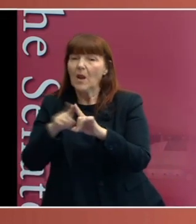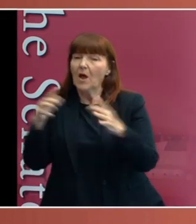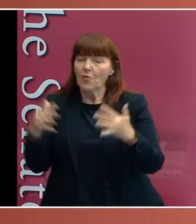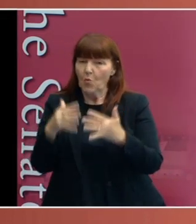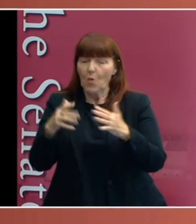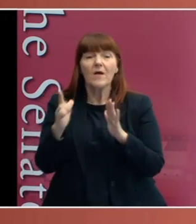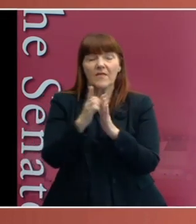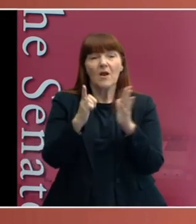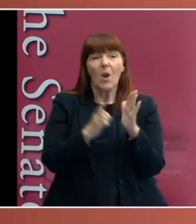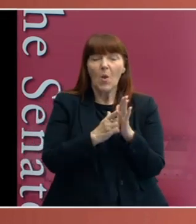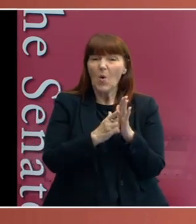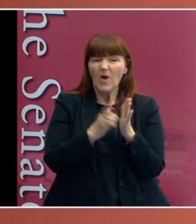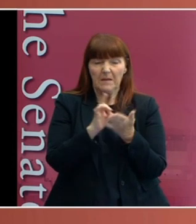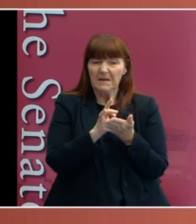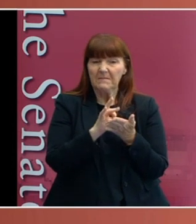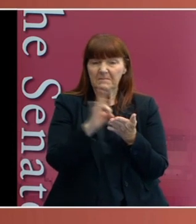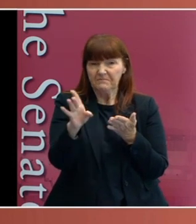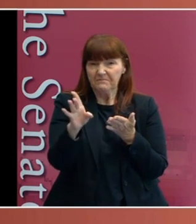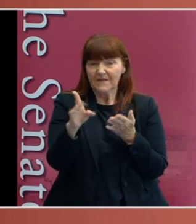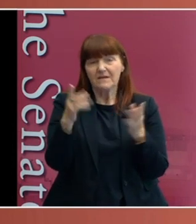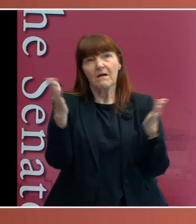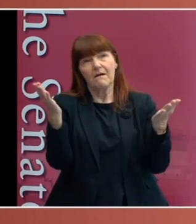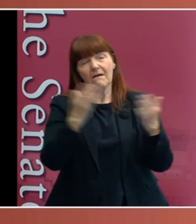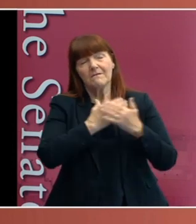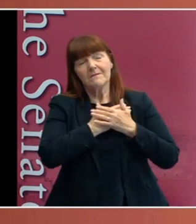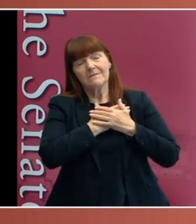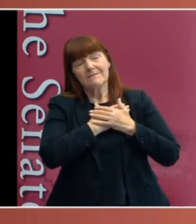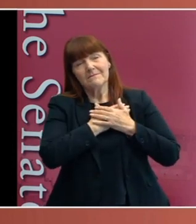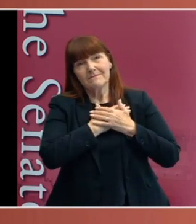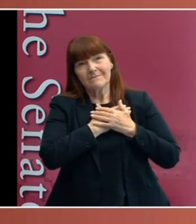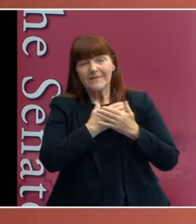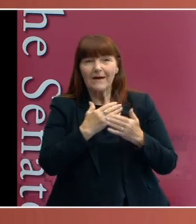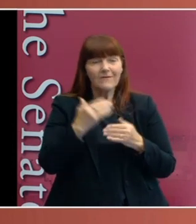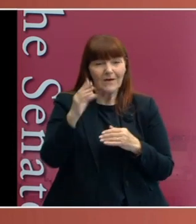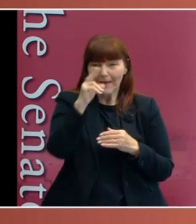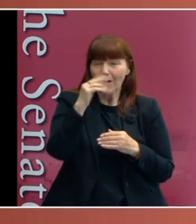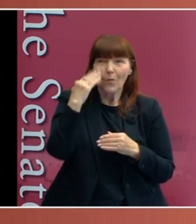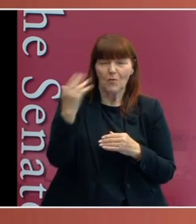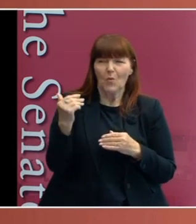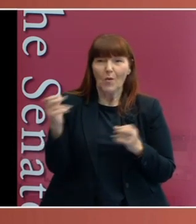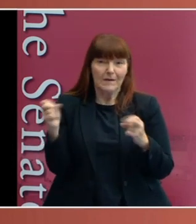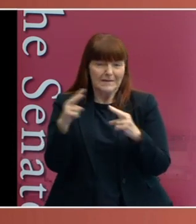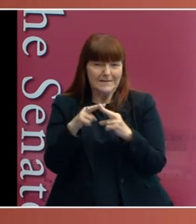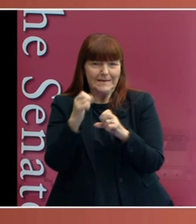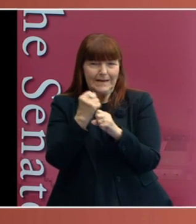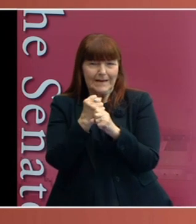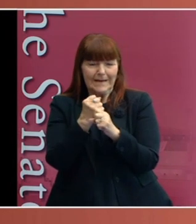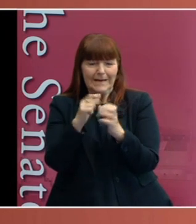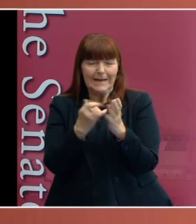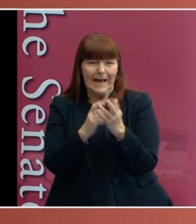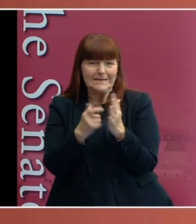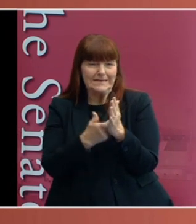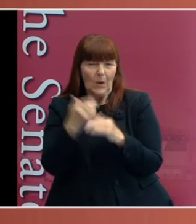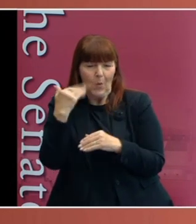so may be struck down so that love-lorn young women or Sydney gangland figures, as the case may be,